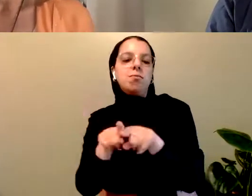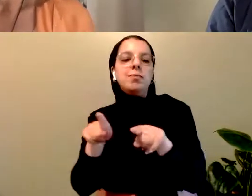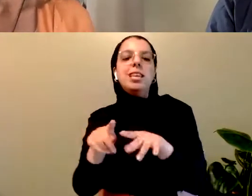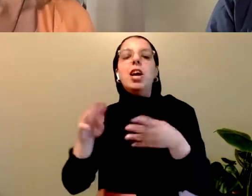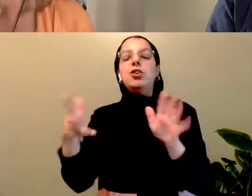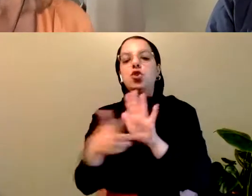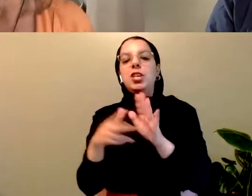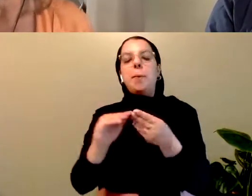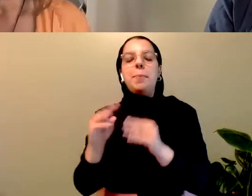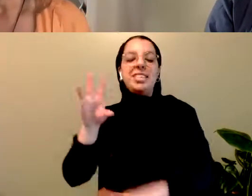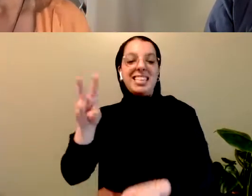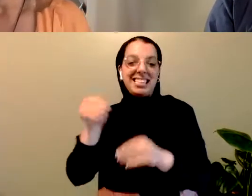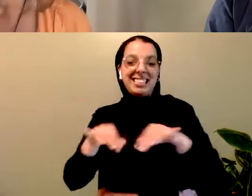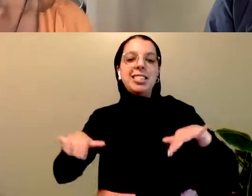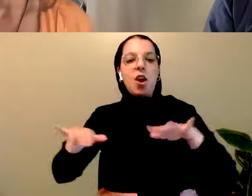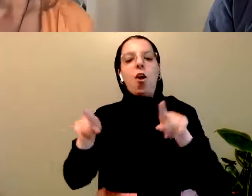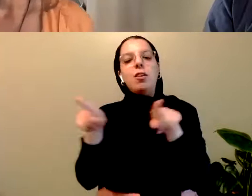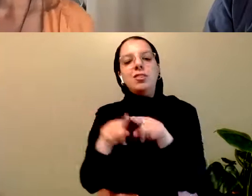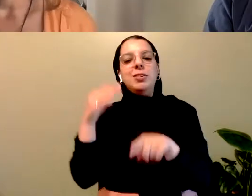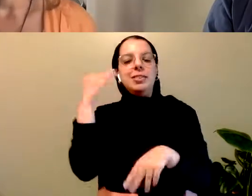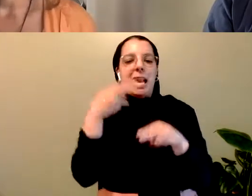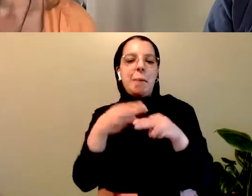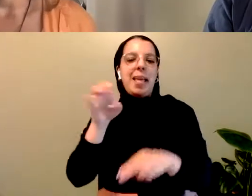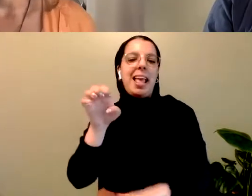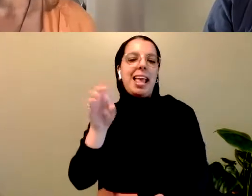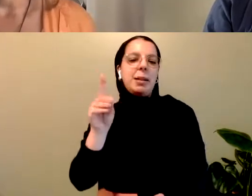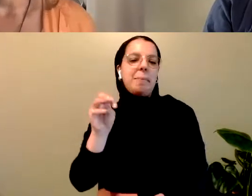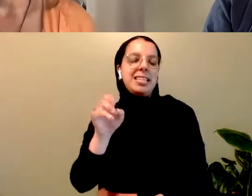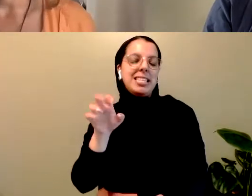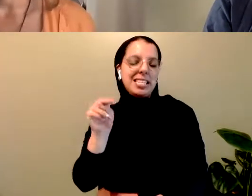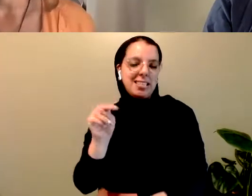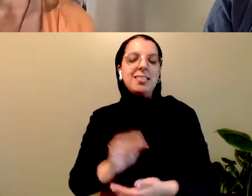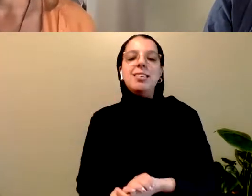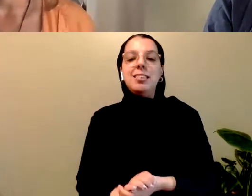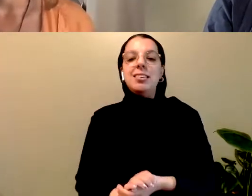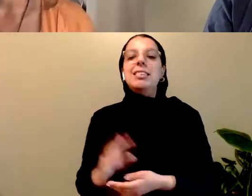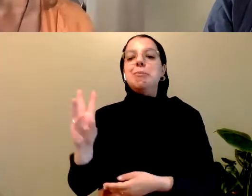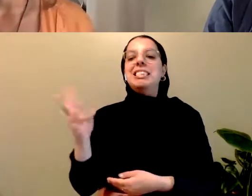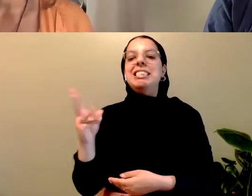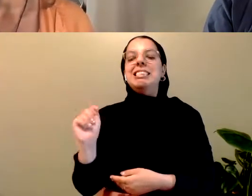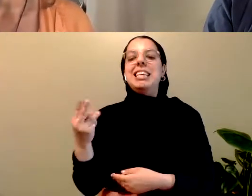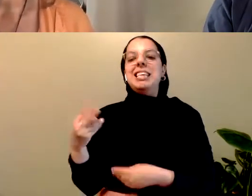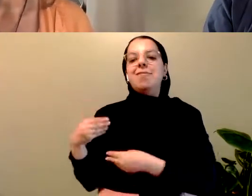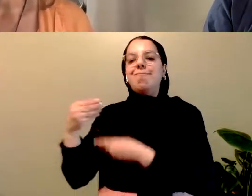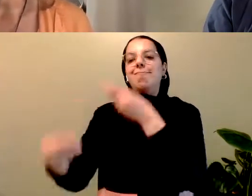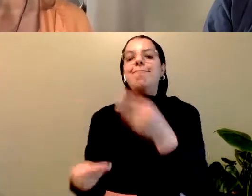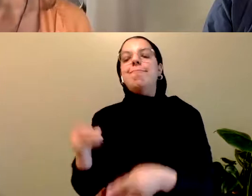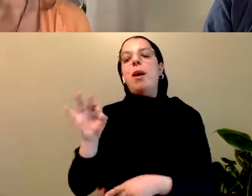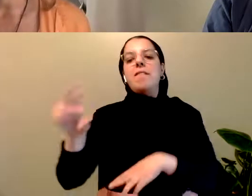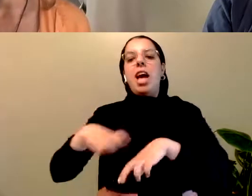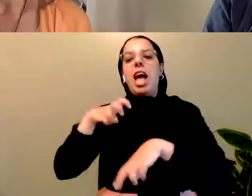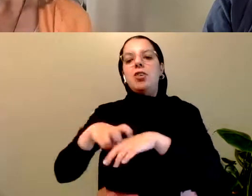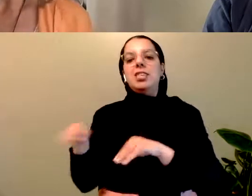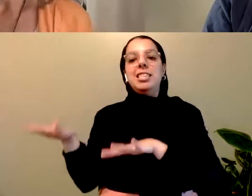I'm an 11th generation descendant of French settlers and a 6th generation descendant of Irish settlers who came to the eastern areas